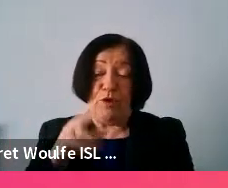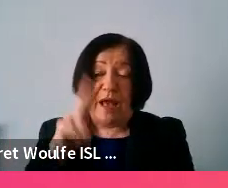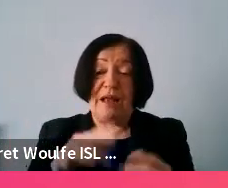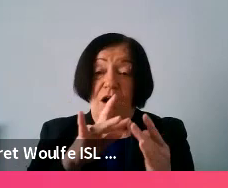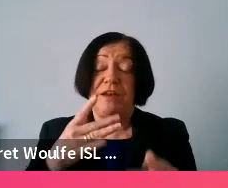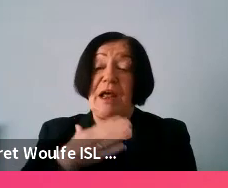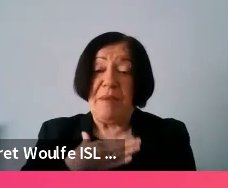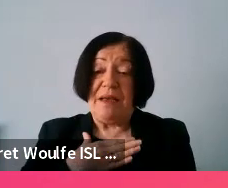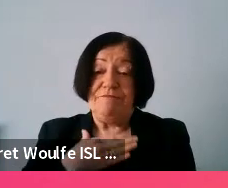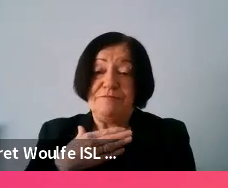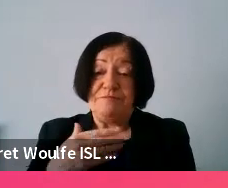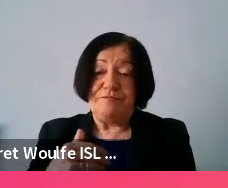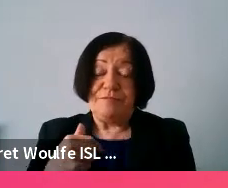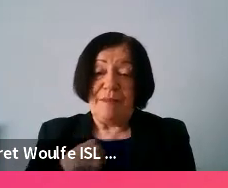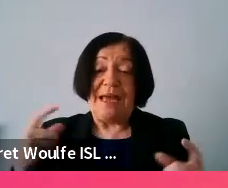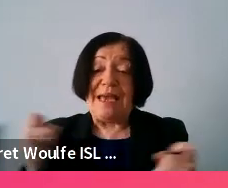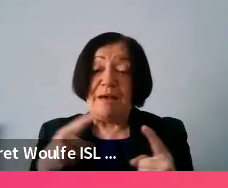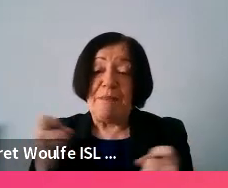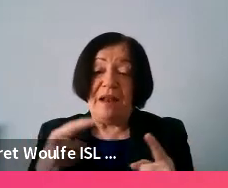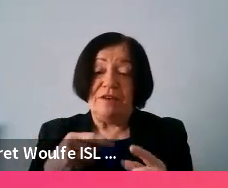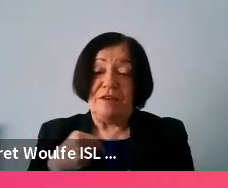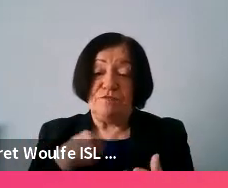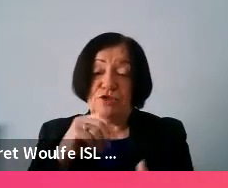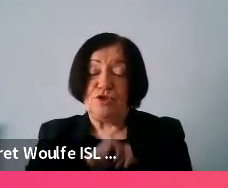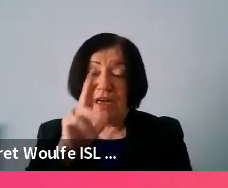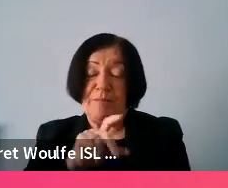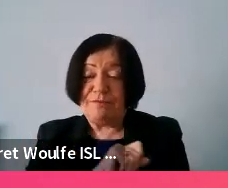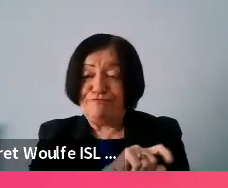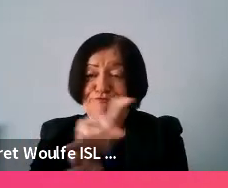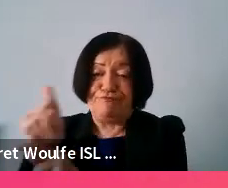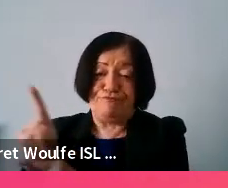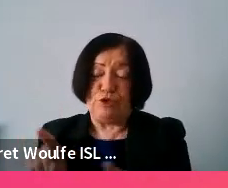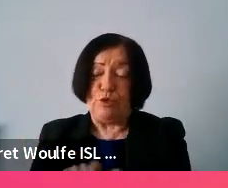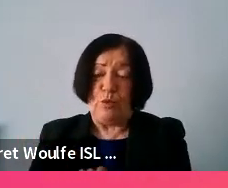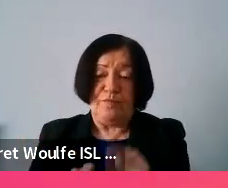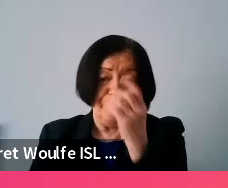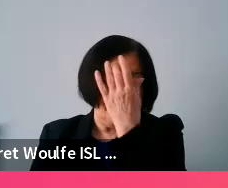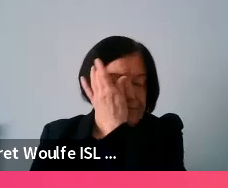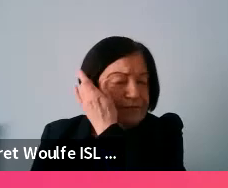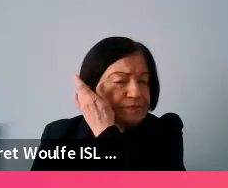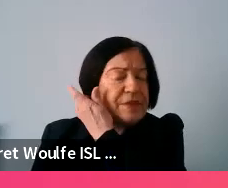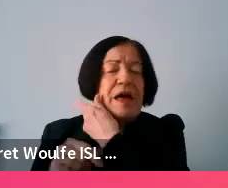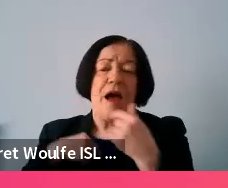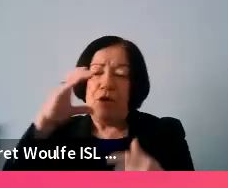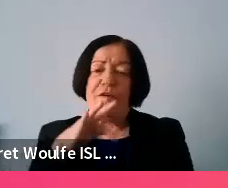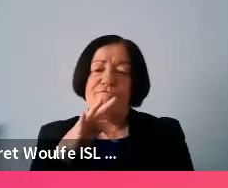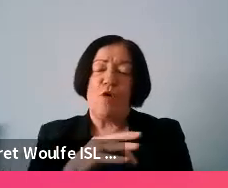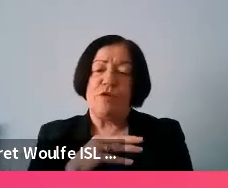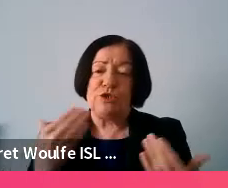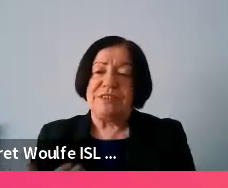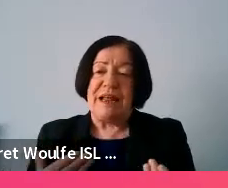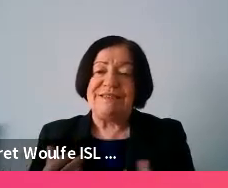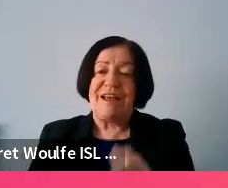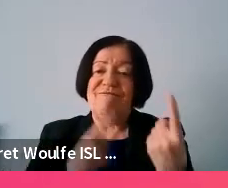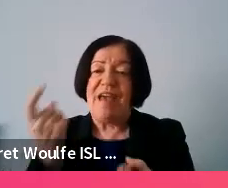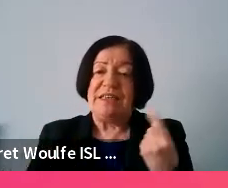contact me at um my email which i'm sure can be circulated as well um and i'm just really looking forward to today's event